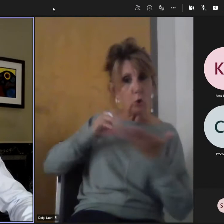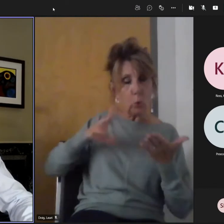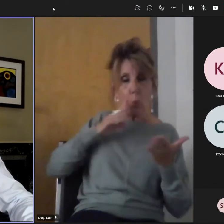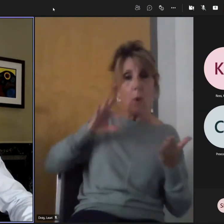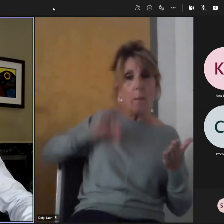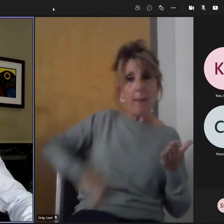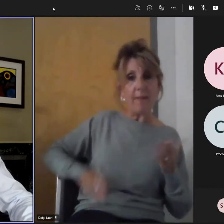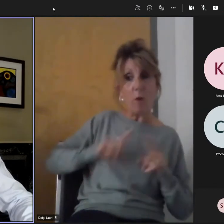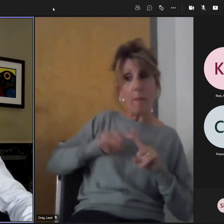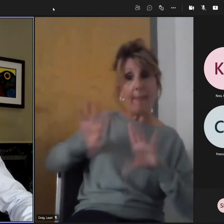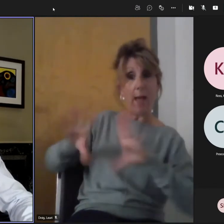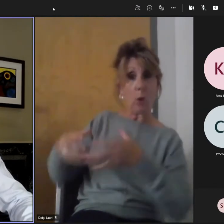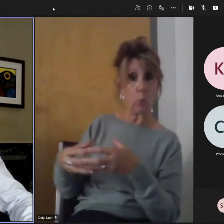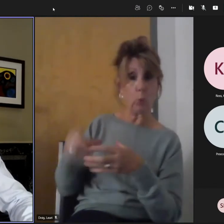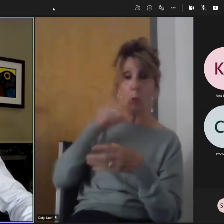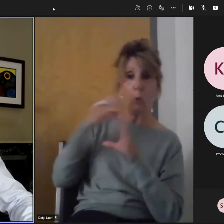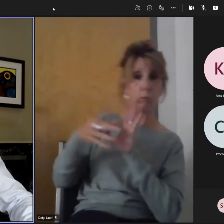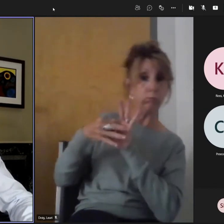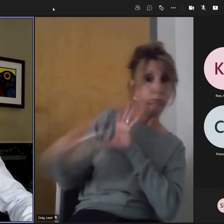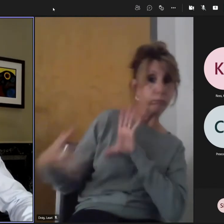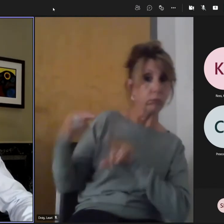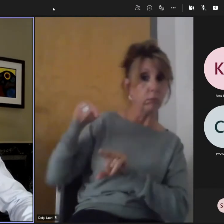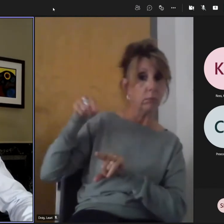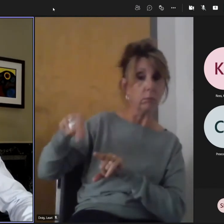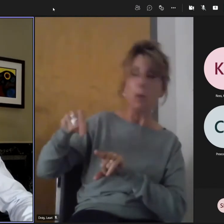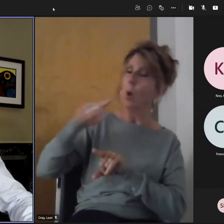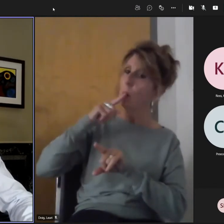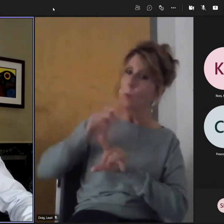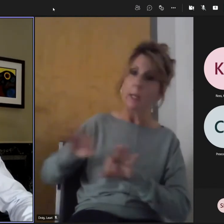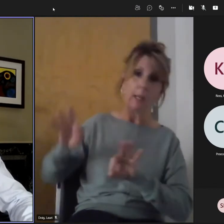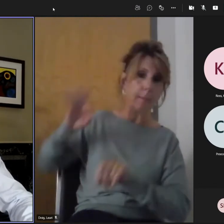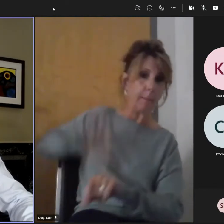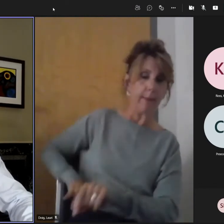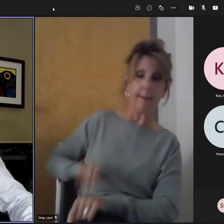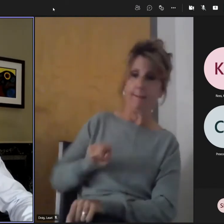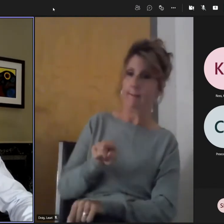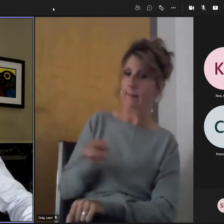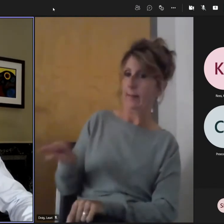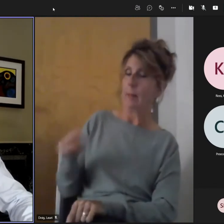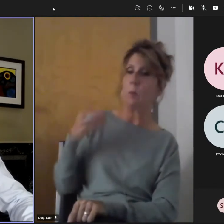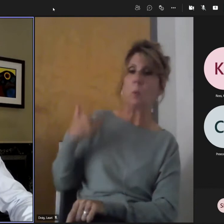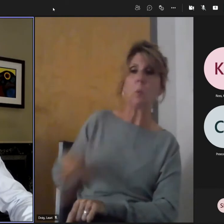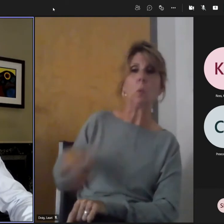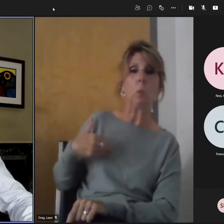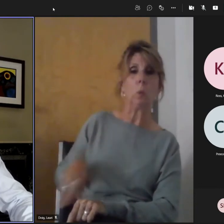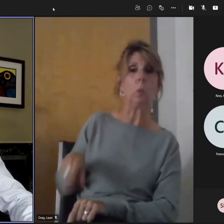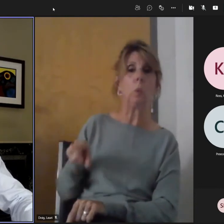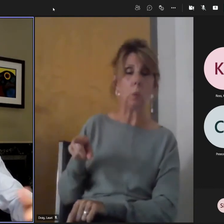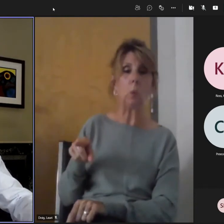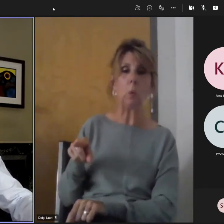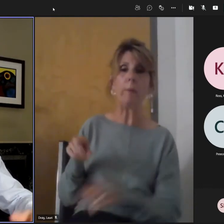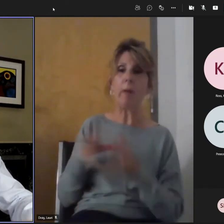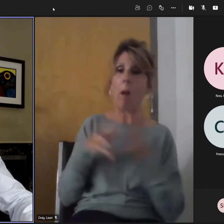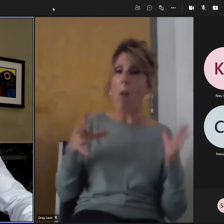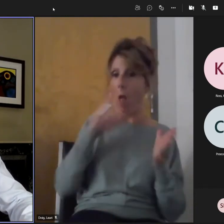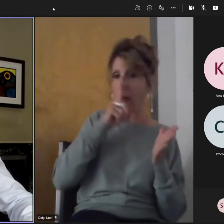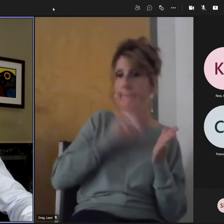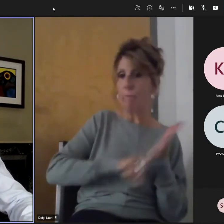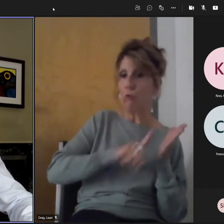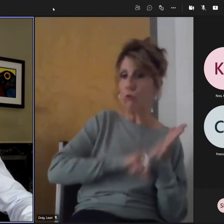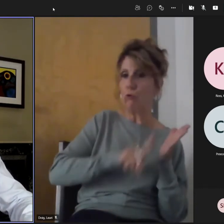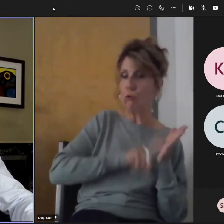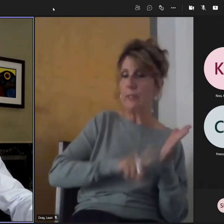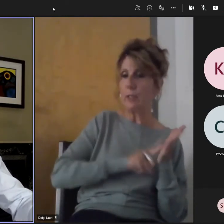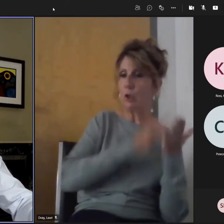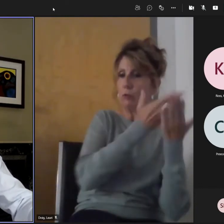students. And we have a lot of examples that we are built into our case